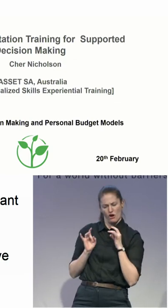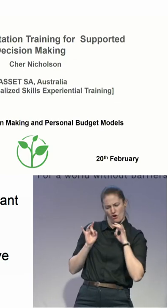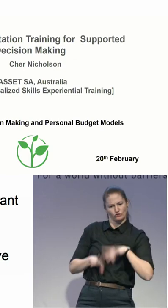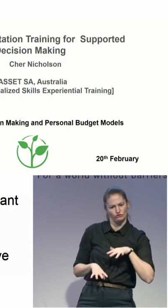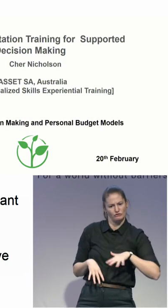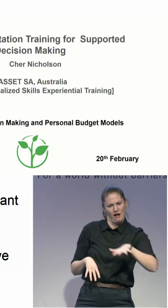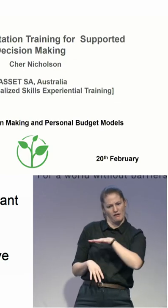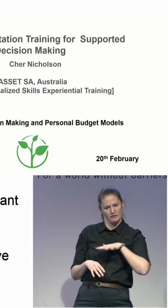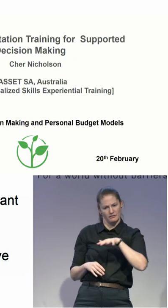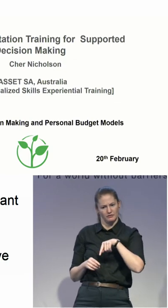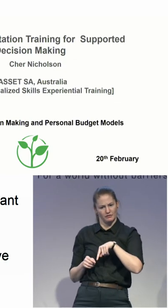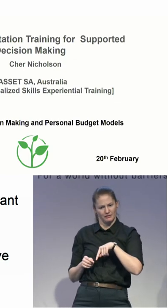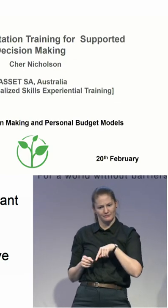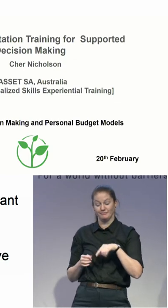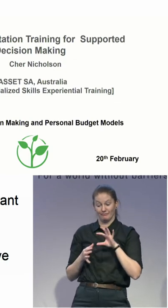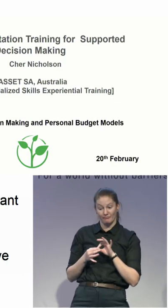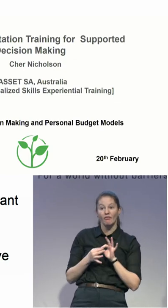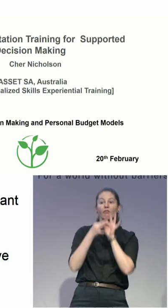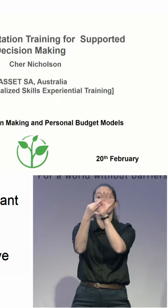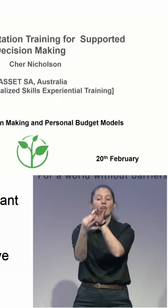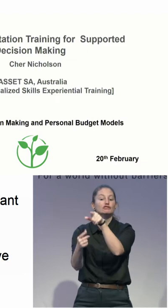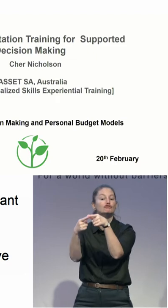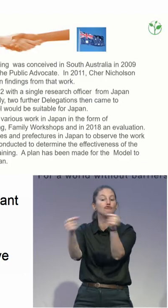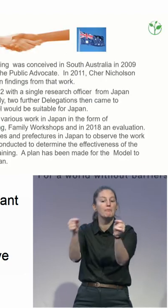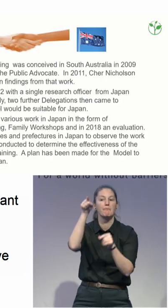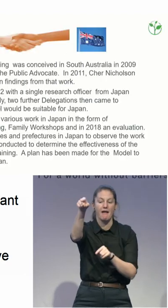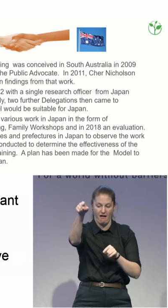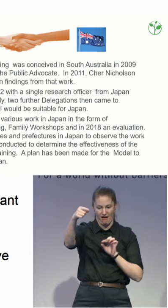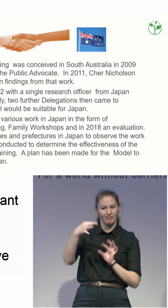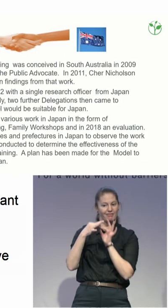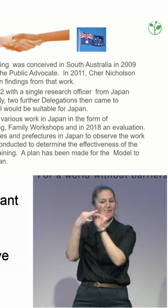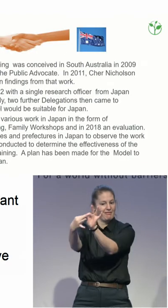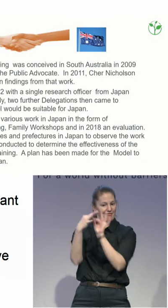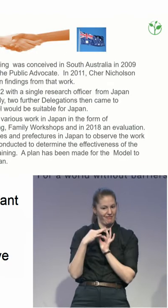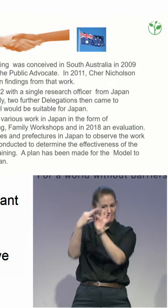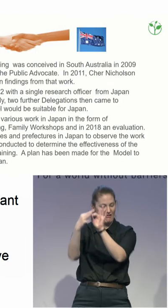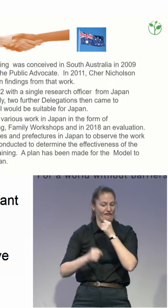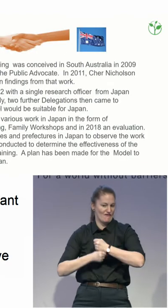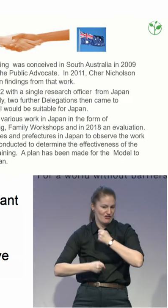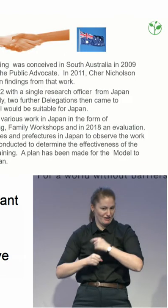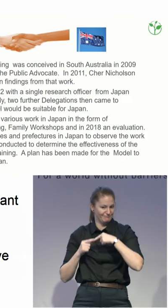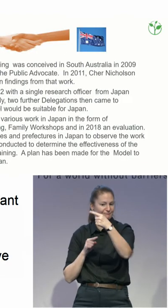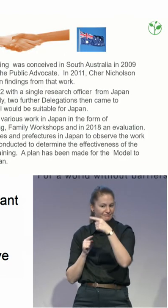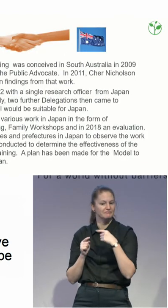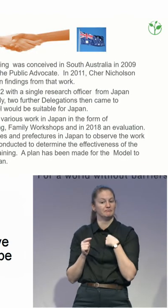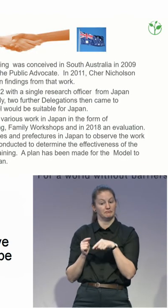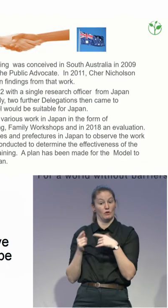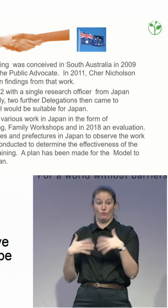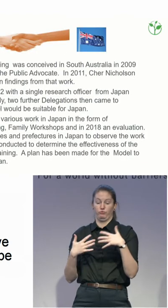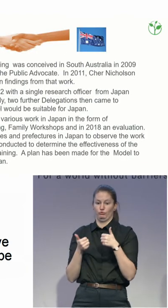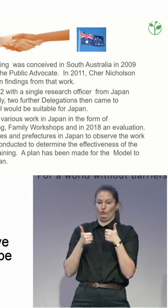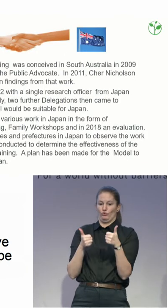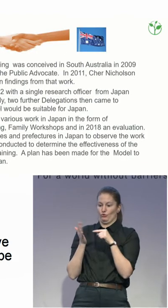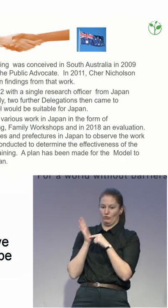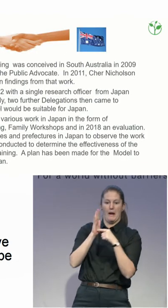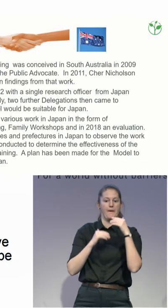there. So I'm going to be talking about the model and the skills needed to find dreams. Not what